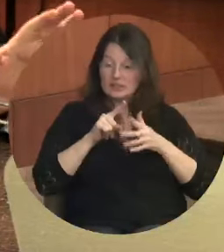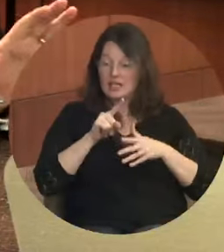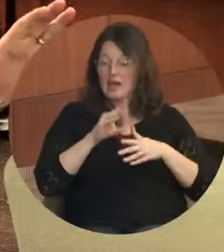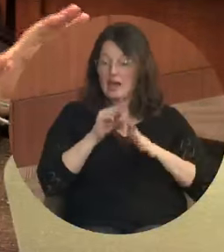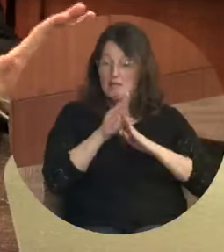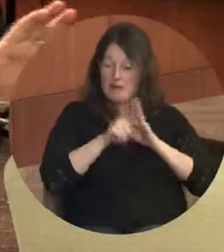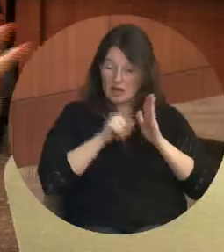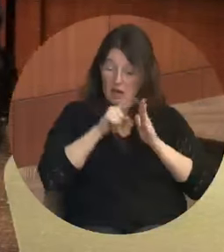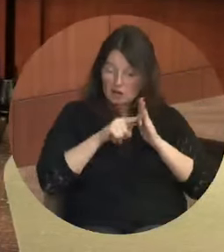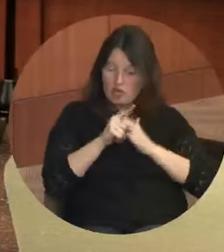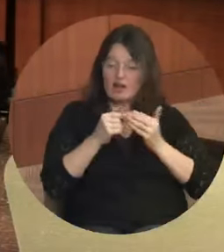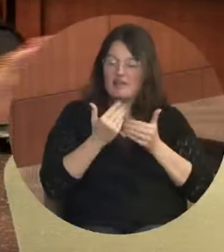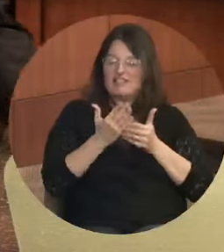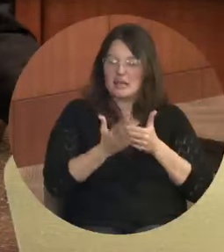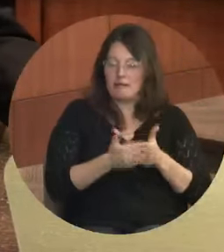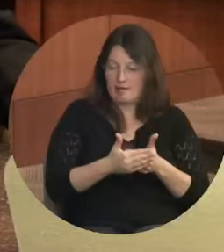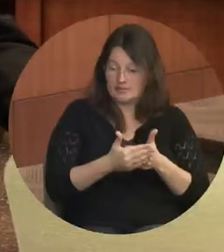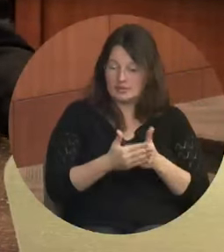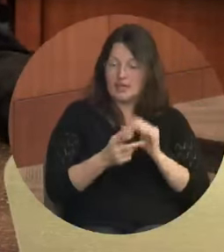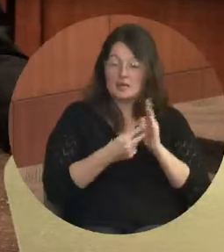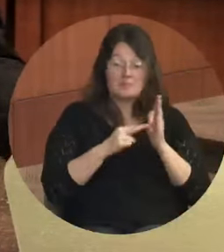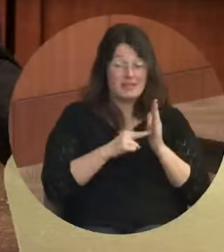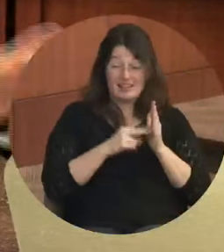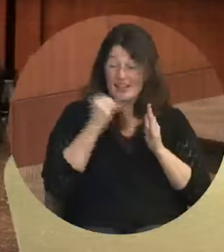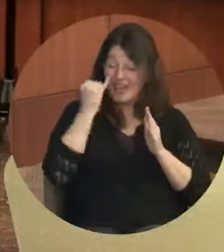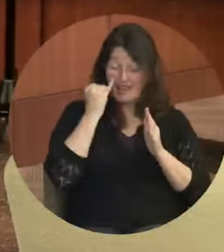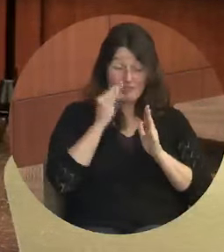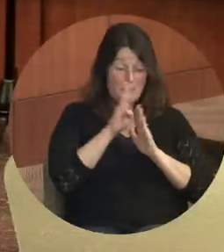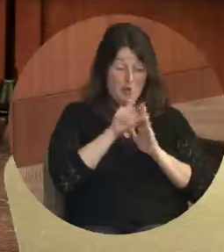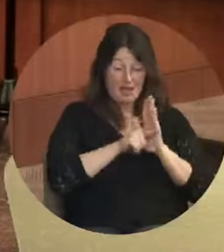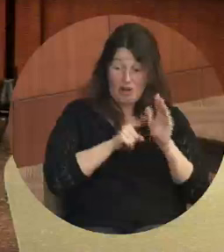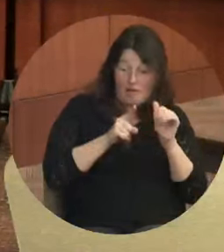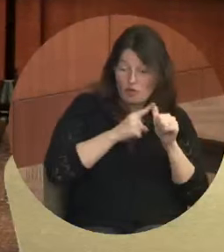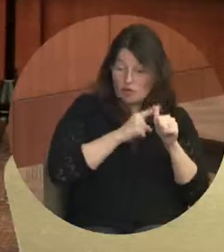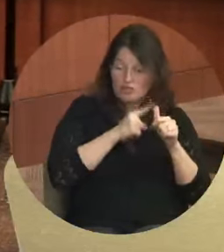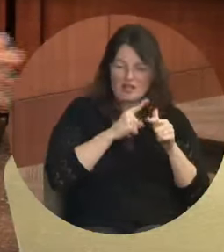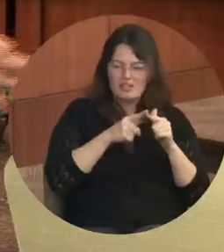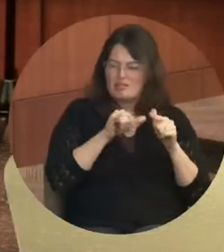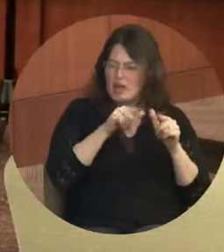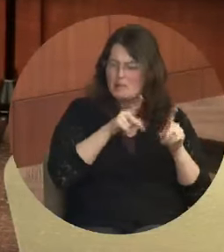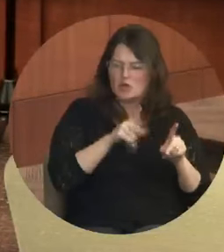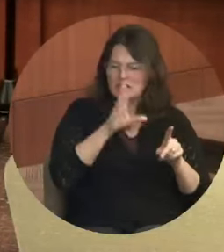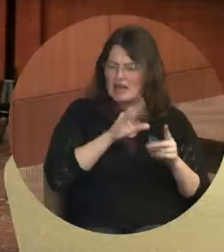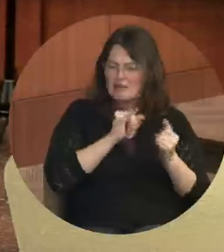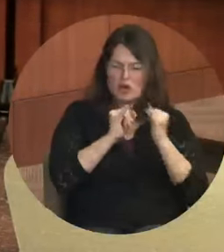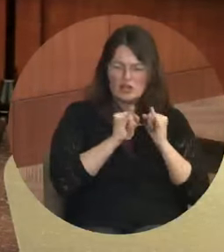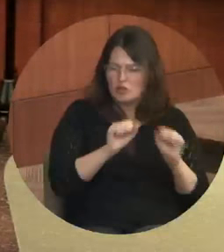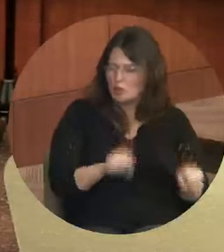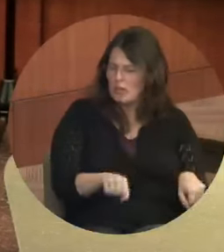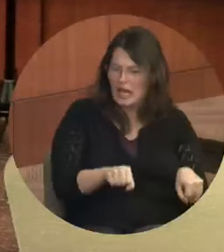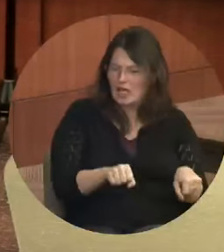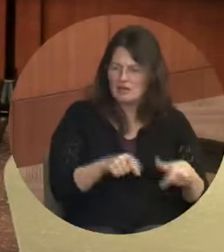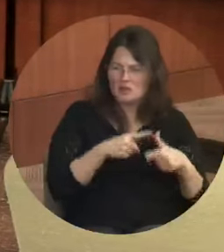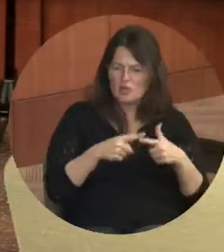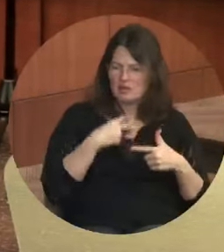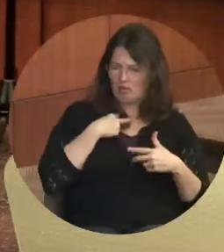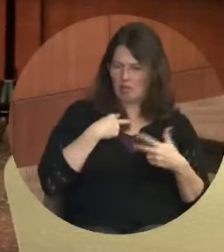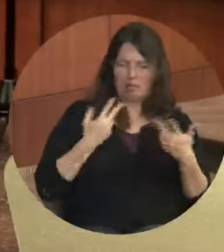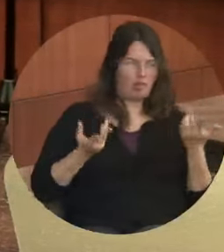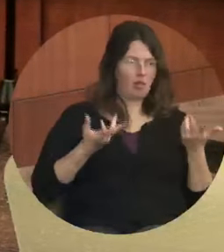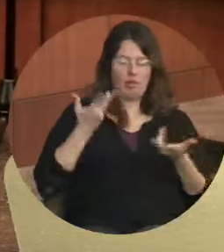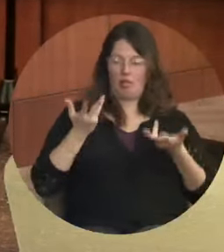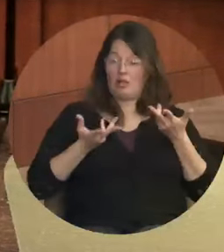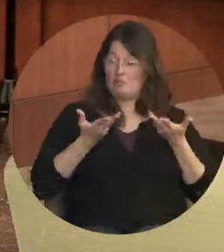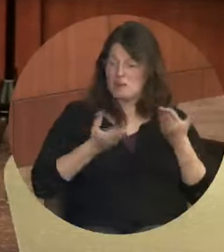even applying never getting an interview it lets them get the interview and then at the end you decide